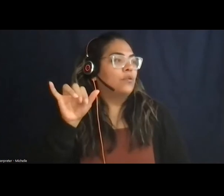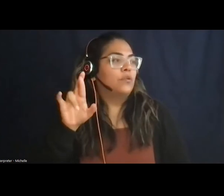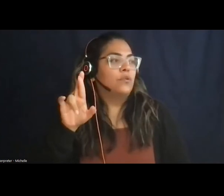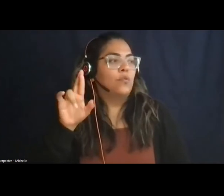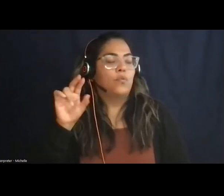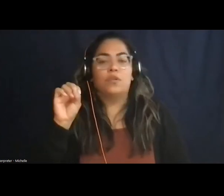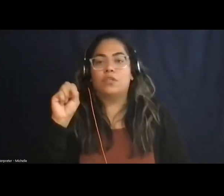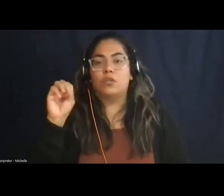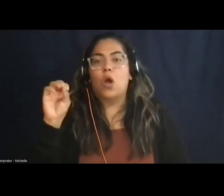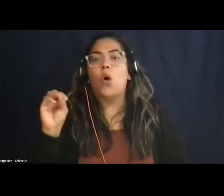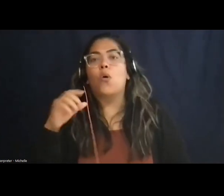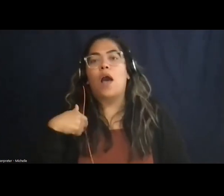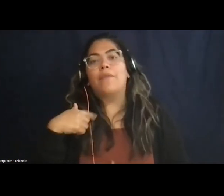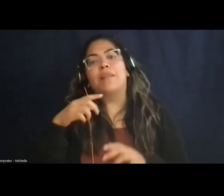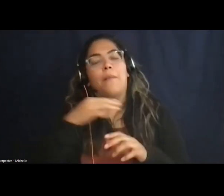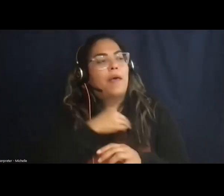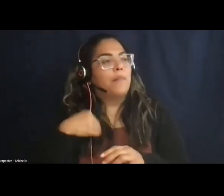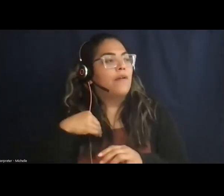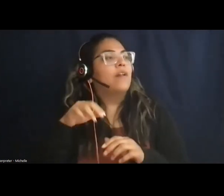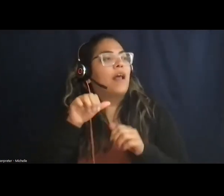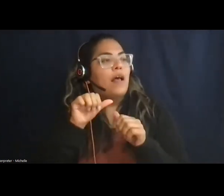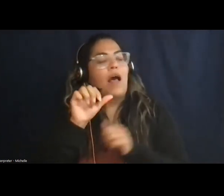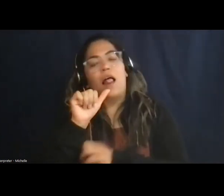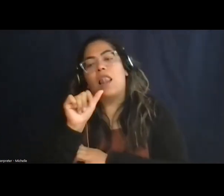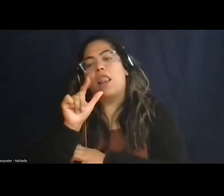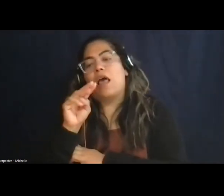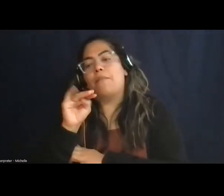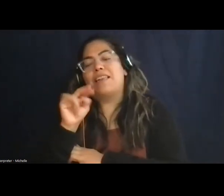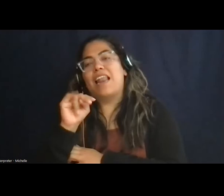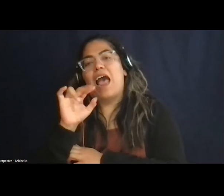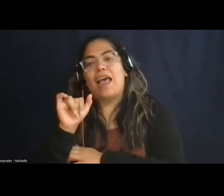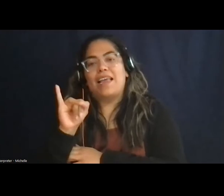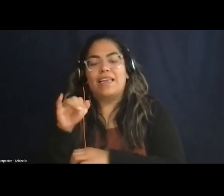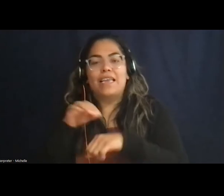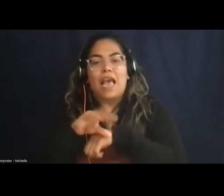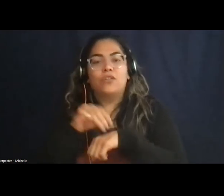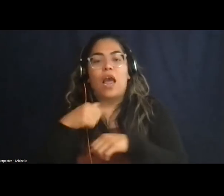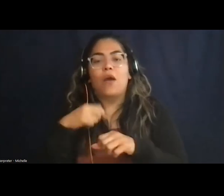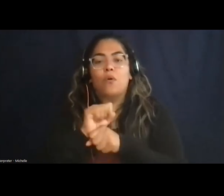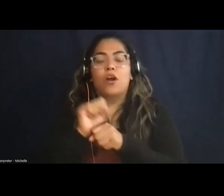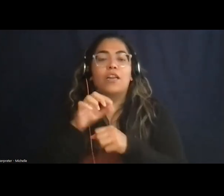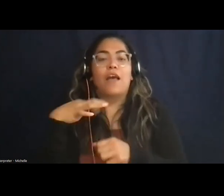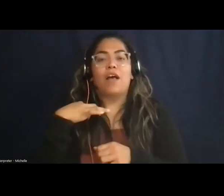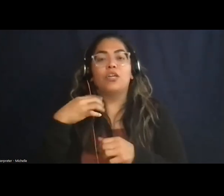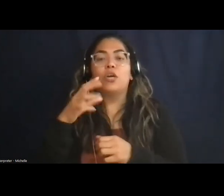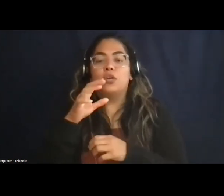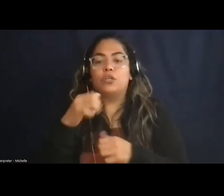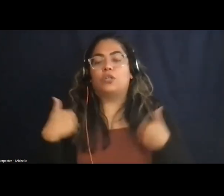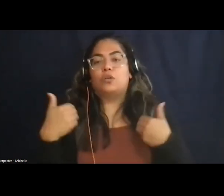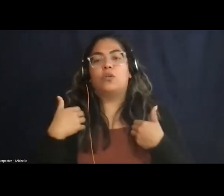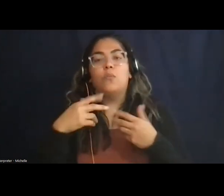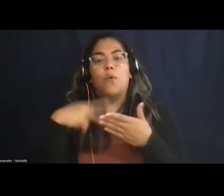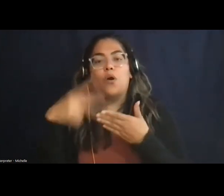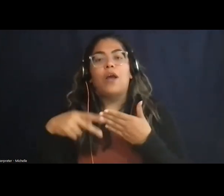SCA alum and a member of the SCA Alumni Council. I currently work as the volunteer and youth programs coordinator at Rock